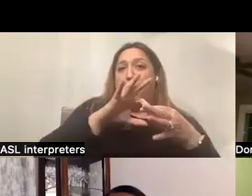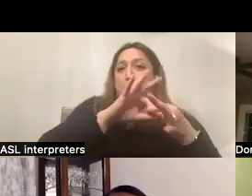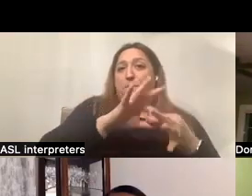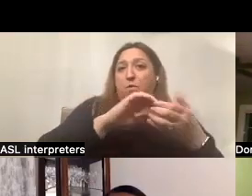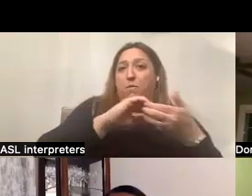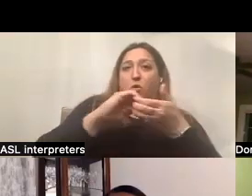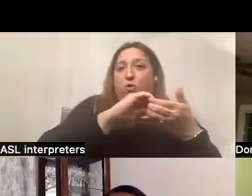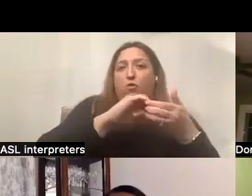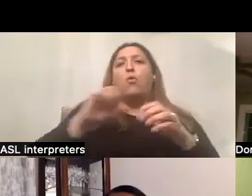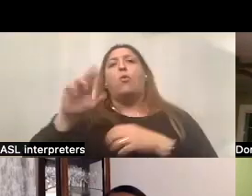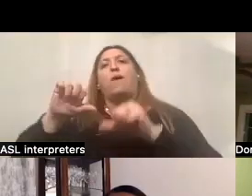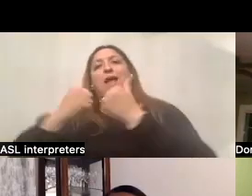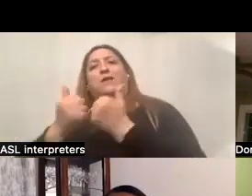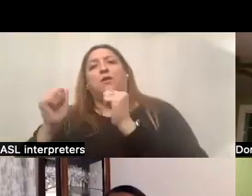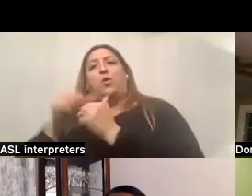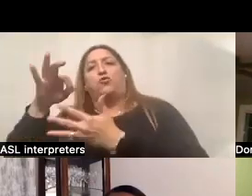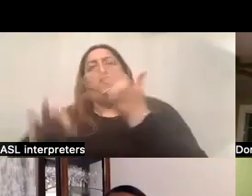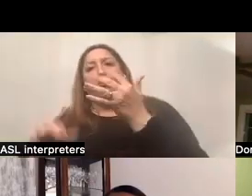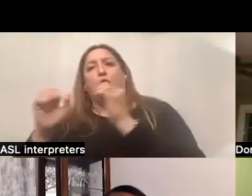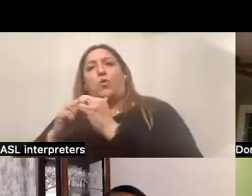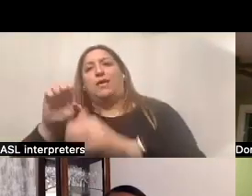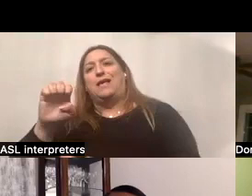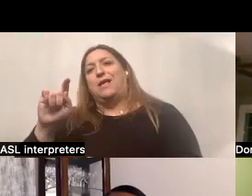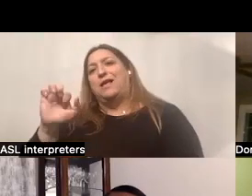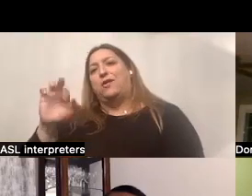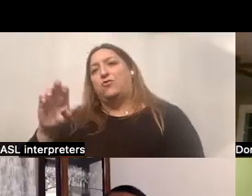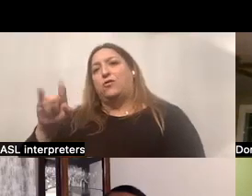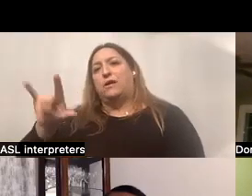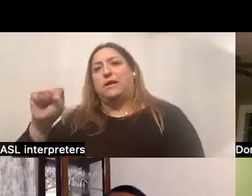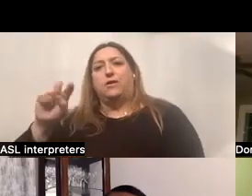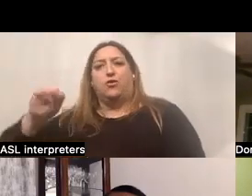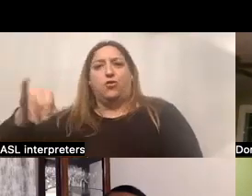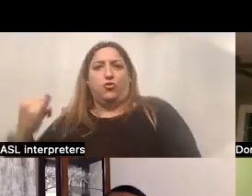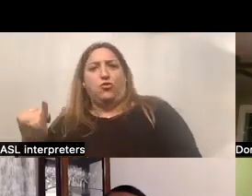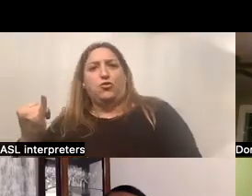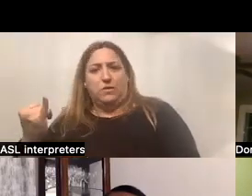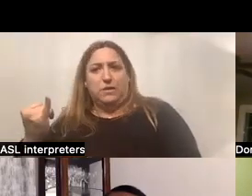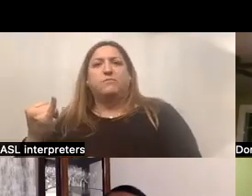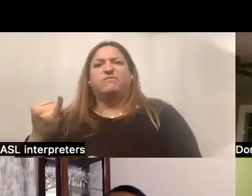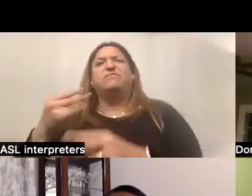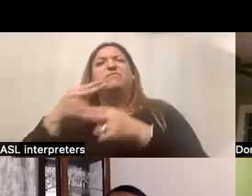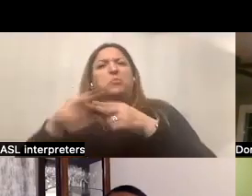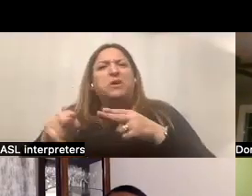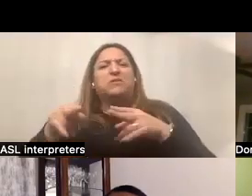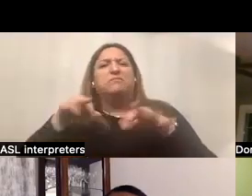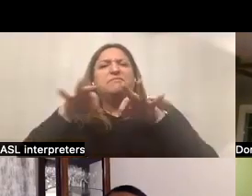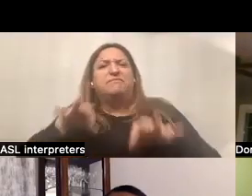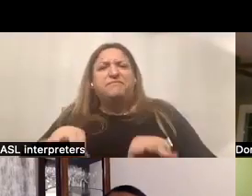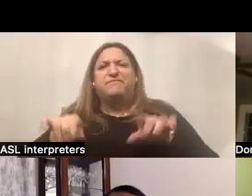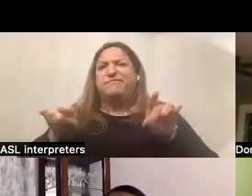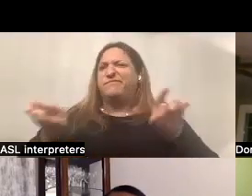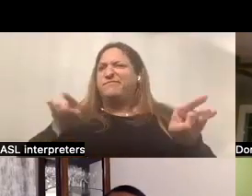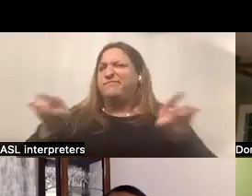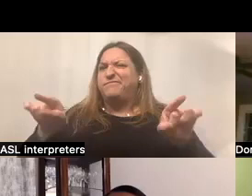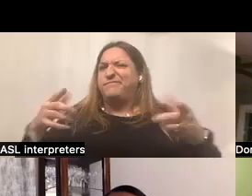agency with choice model with Easterseals, New Jersey. And just a brief description and distinction about